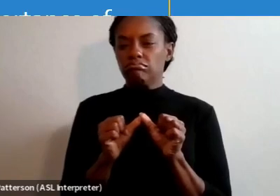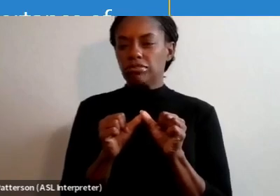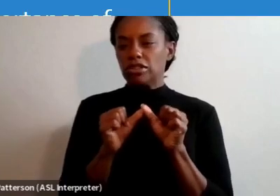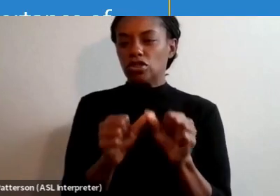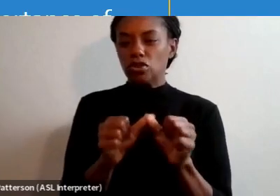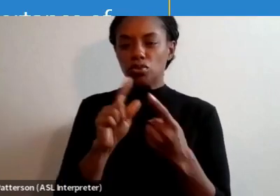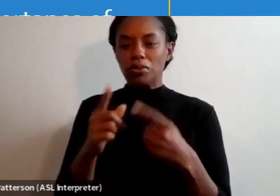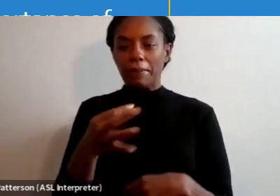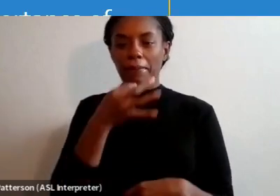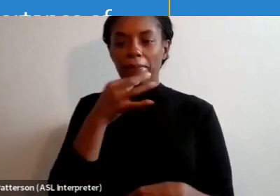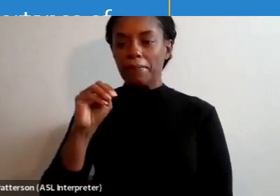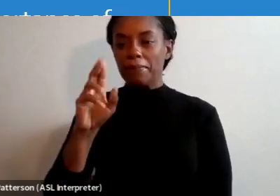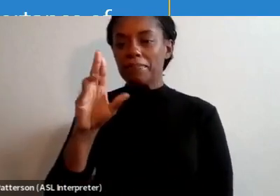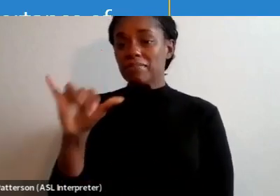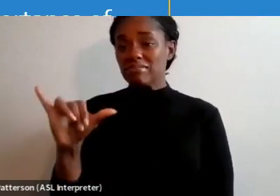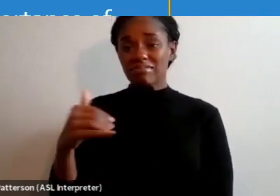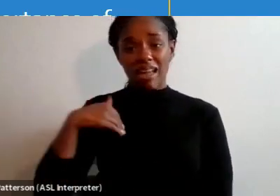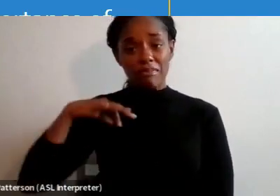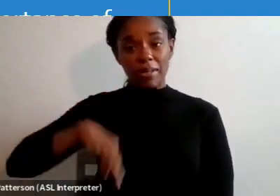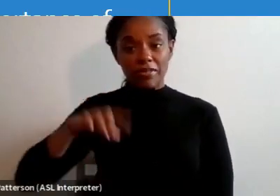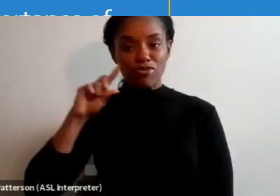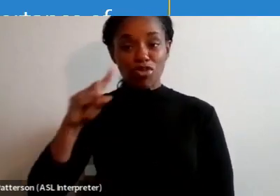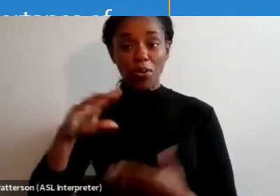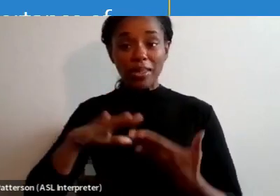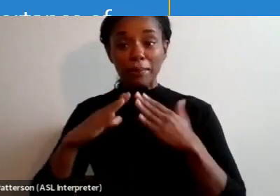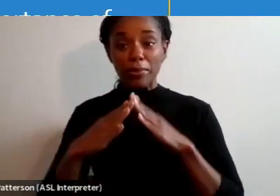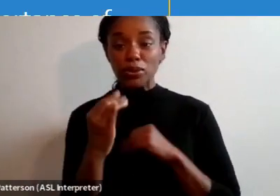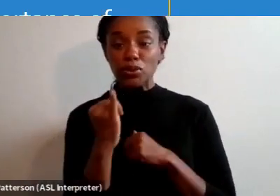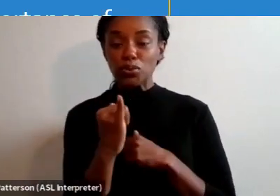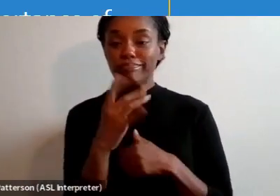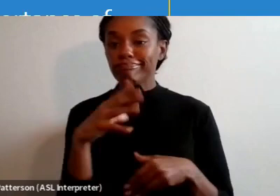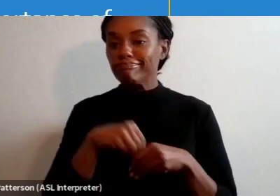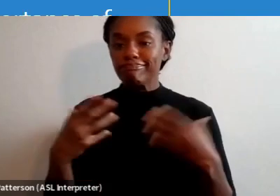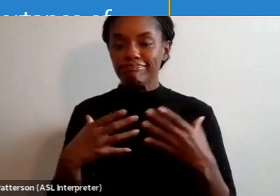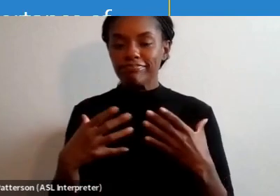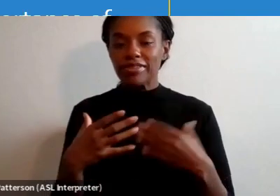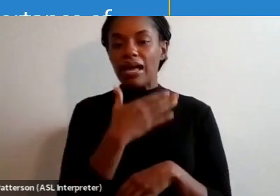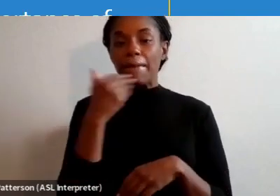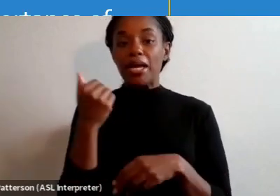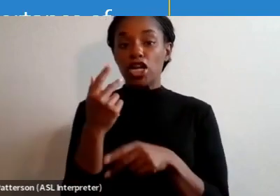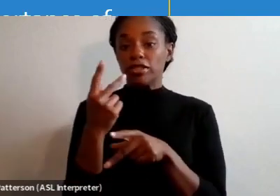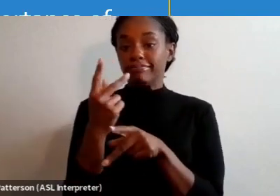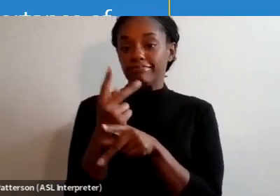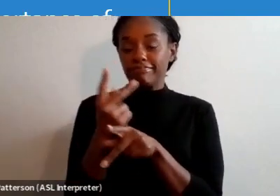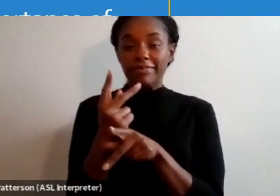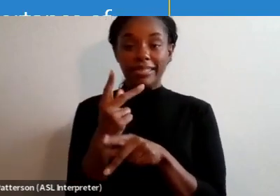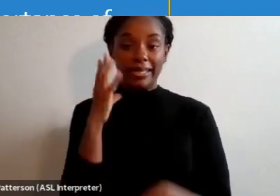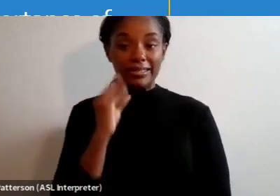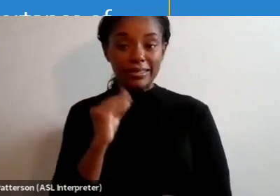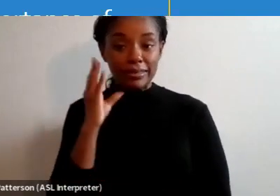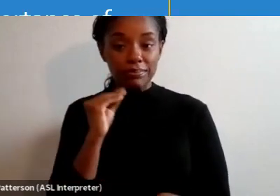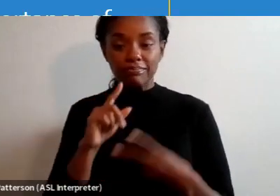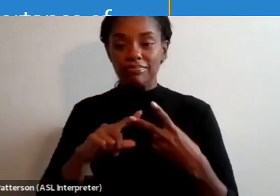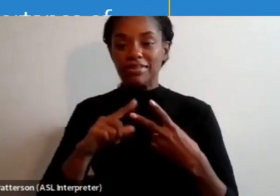there are tangible benefits to the communities. These include a better care experience, better